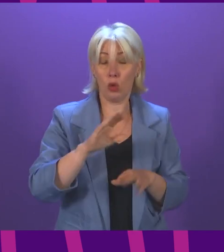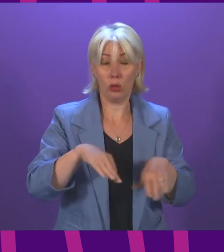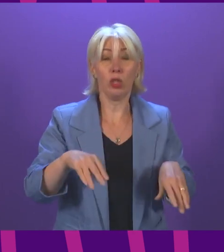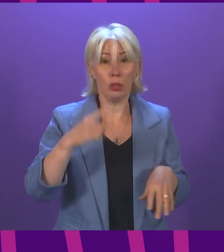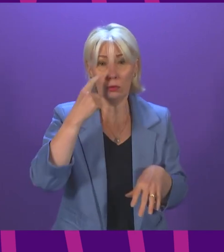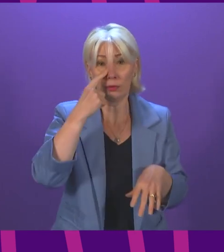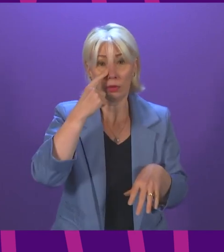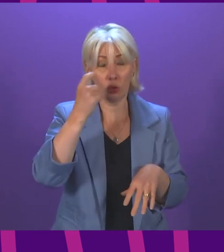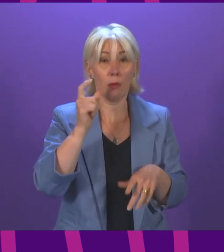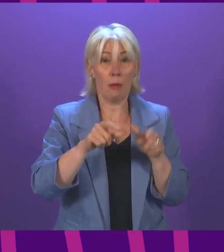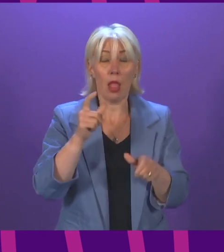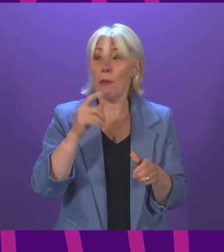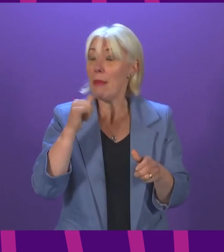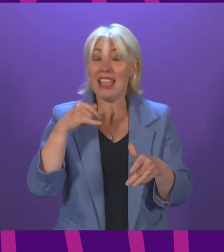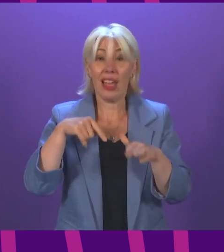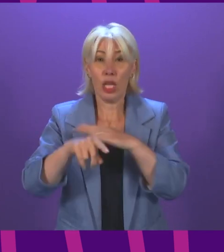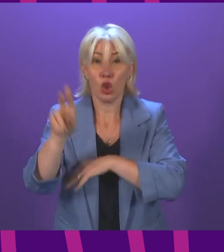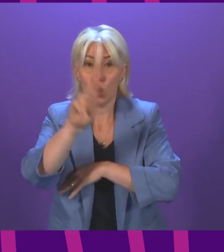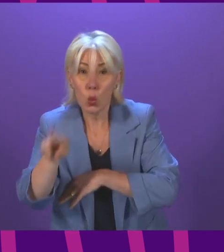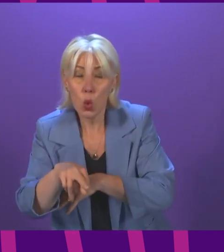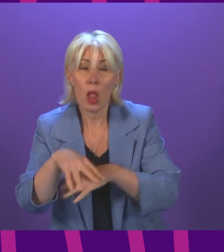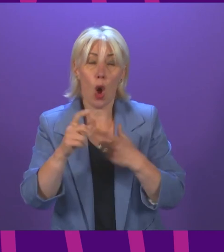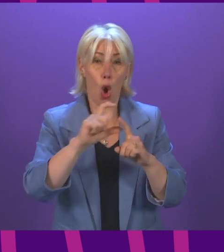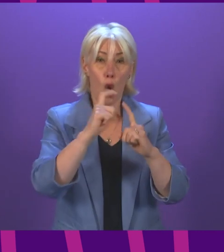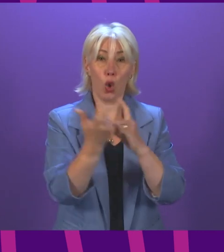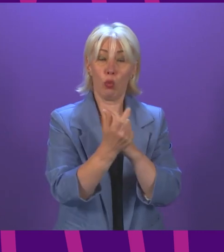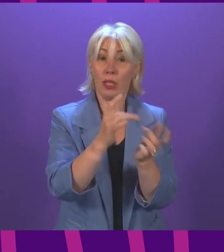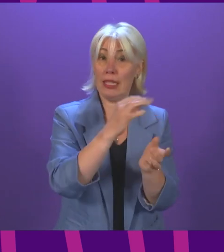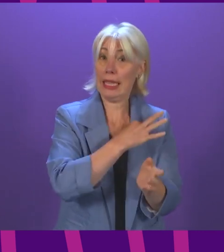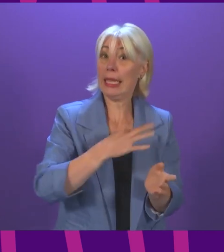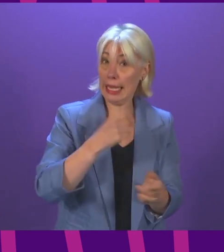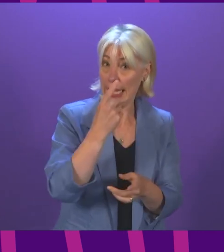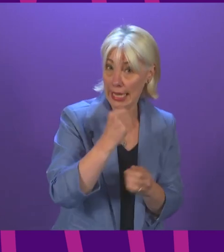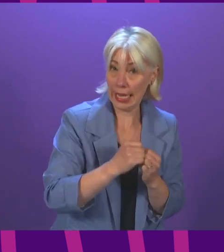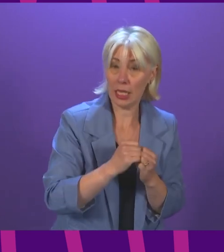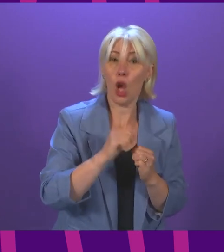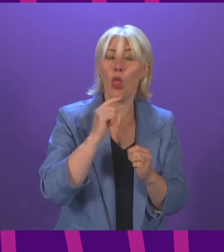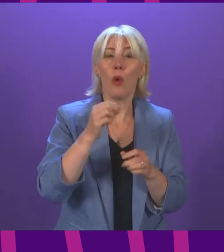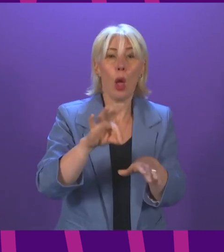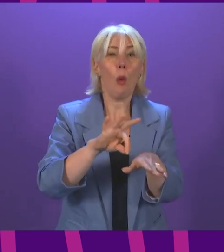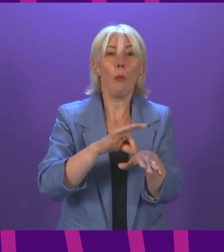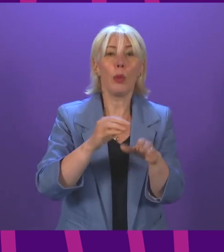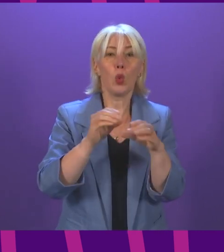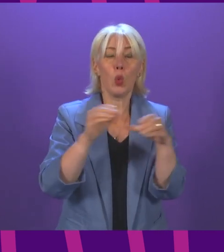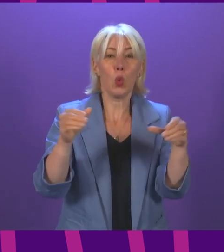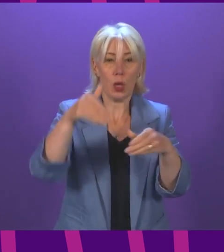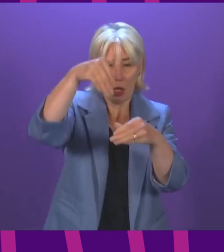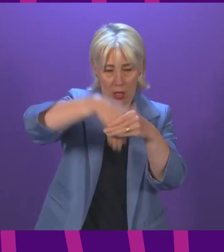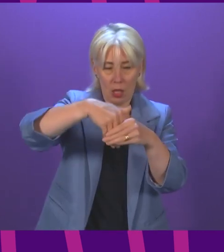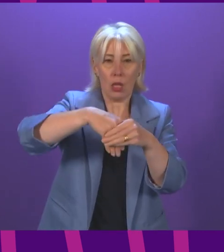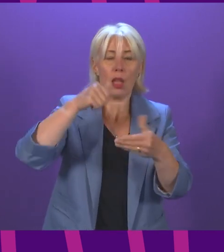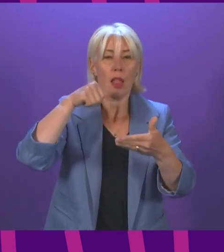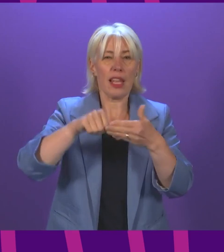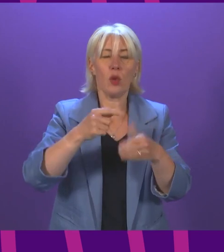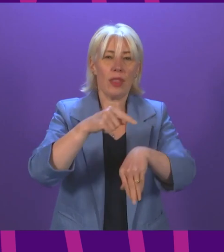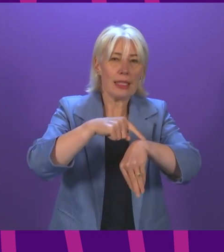offered an appointment either at school or a community clinic. Most young people in this age group will receive a blue envelope with a scheduled appointment time and